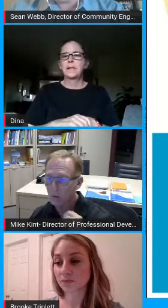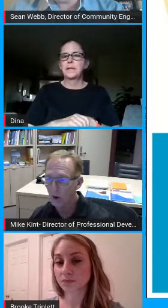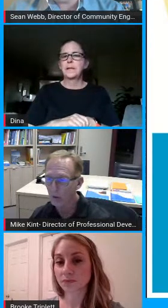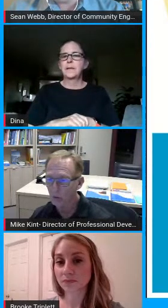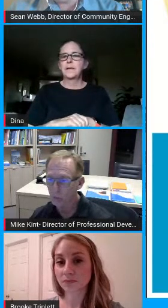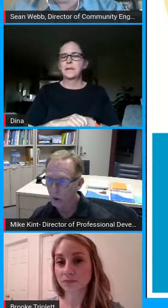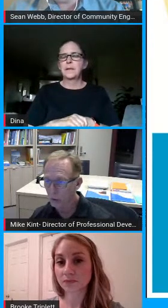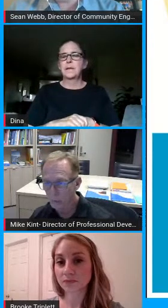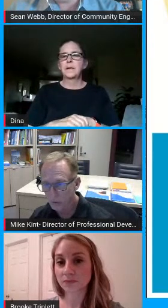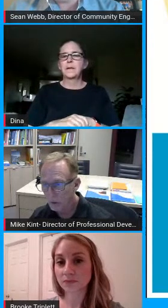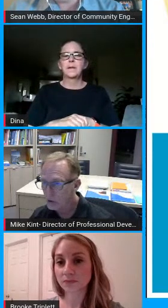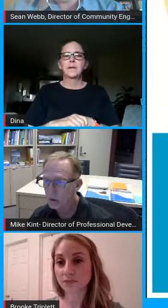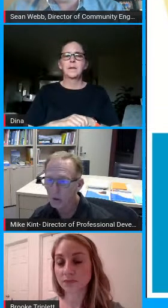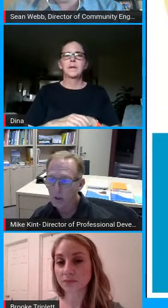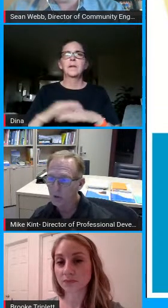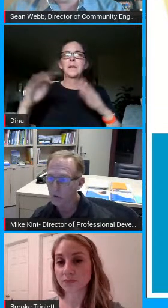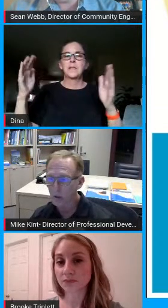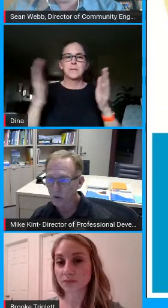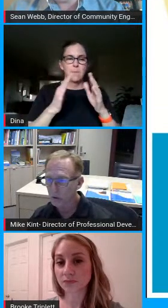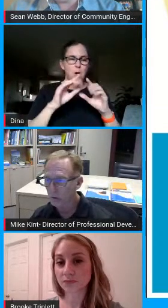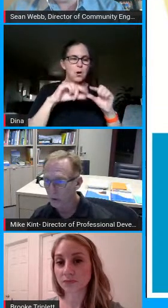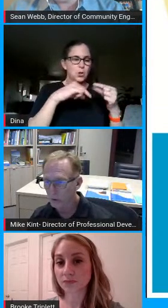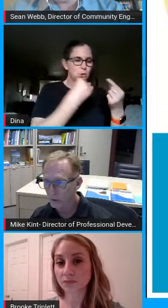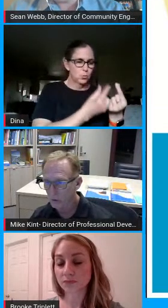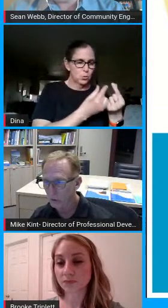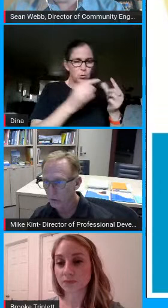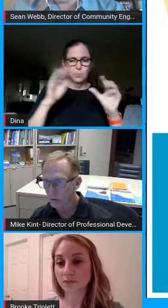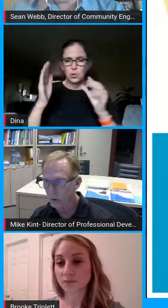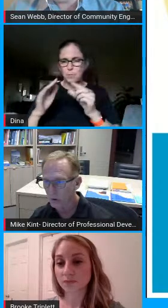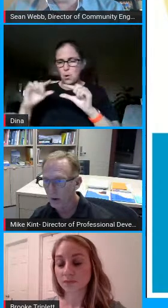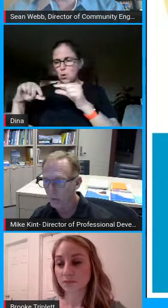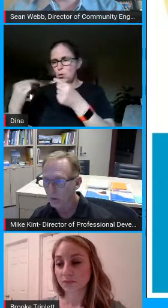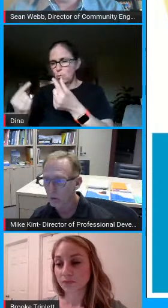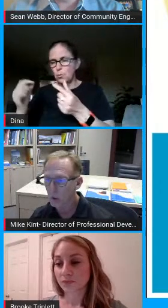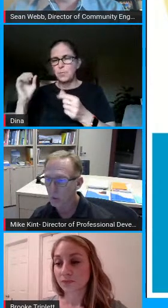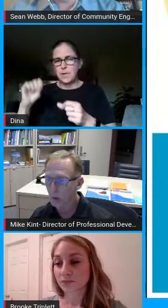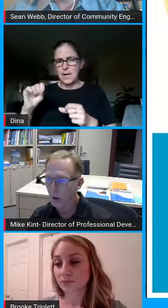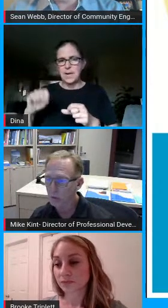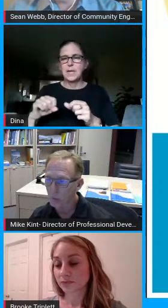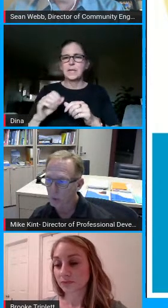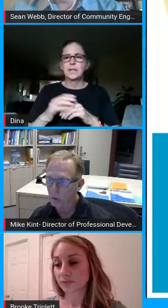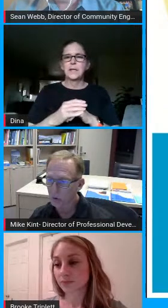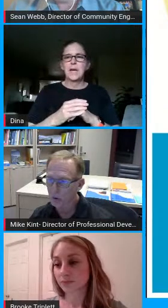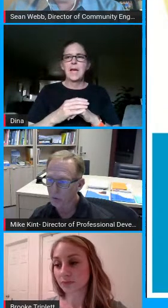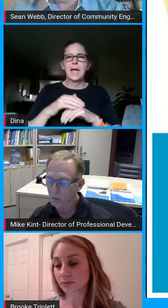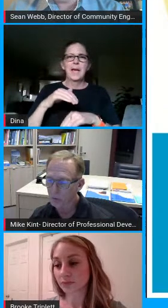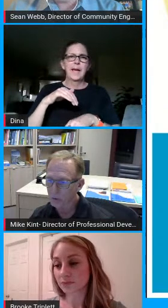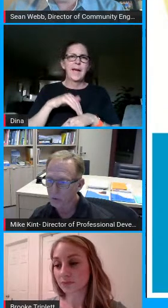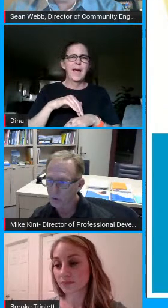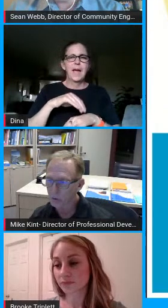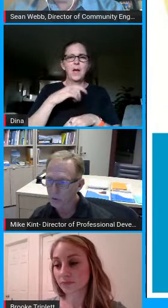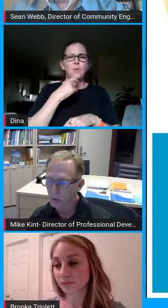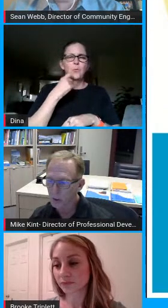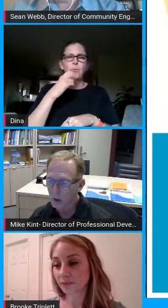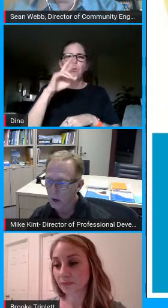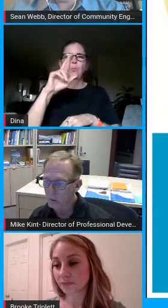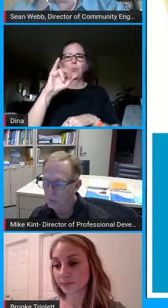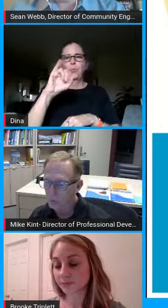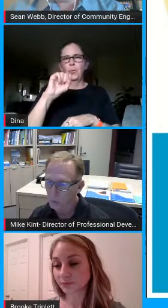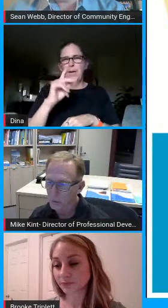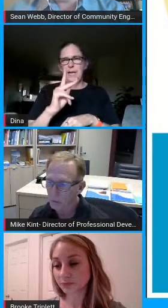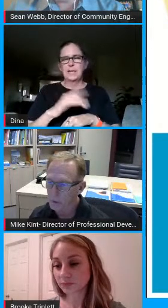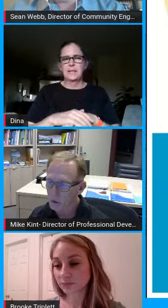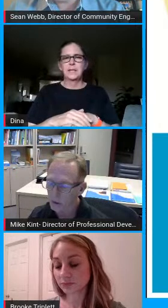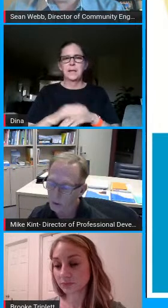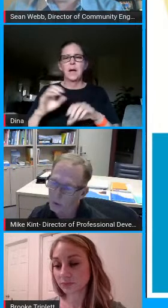be part of also small group instruction it's not just for those those students that are at risk but also opportunities for students to um